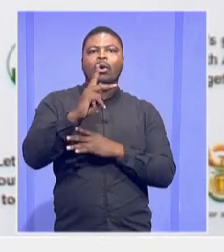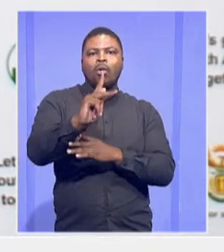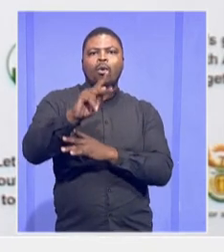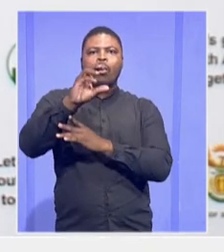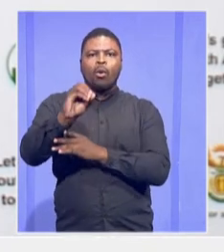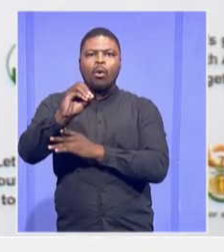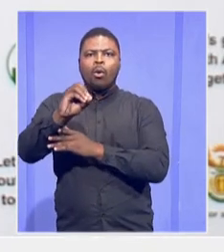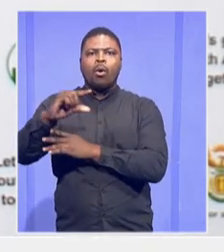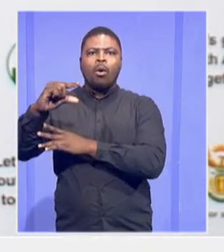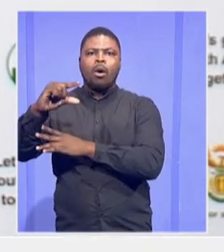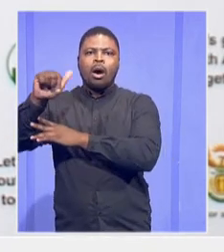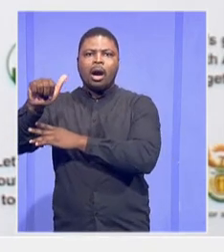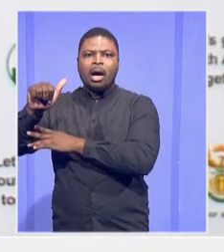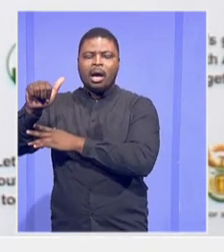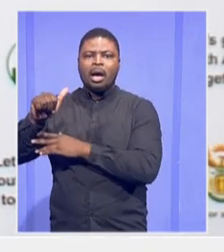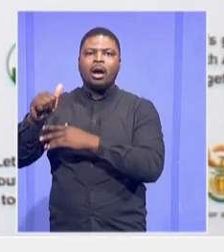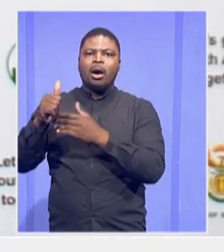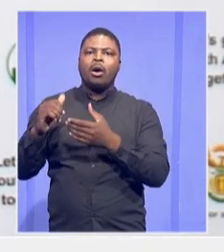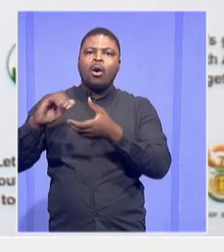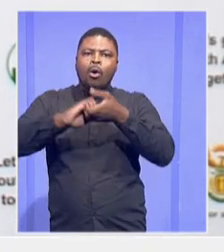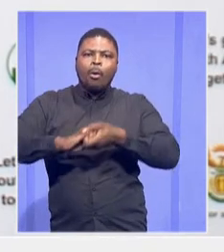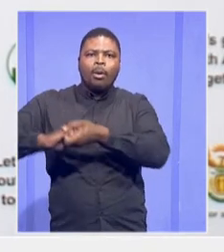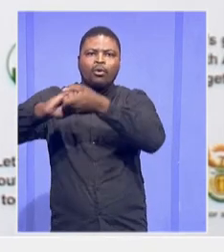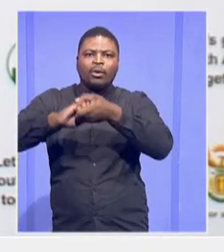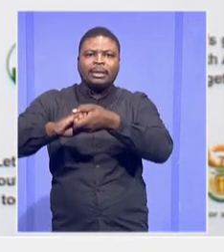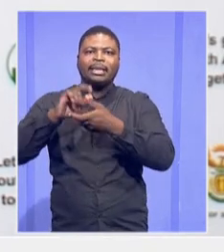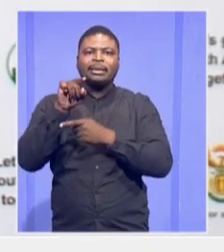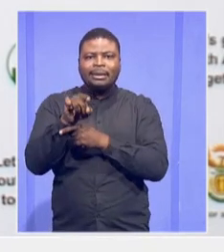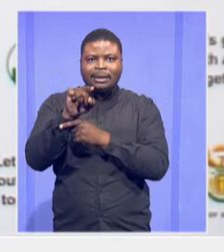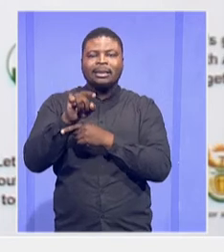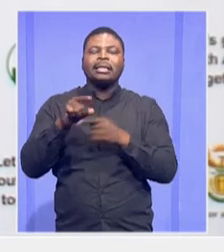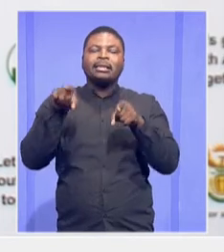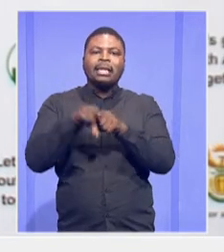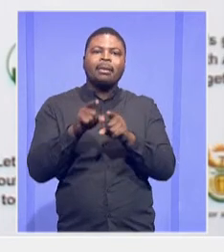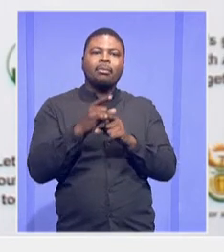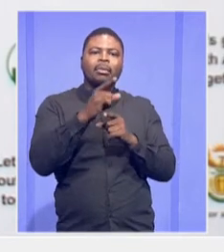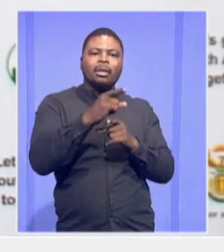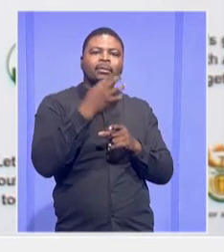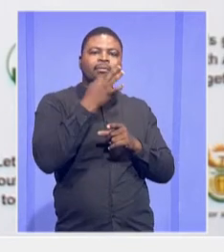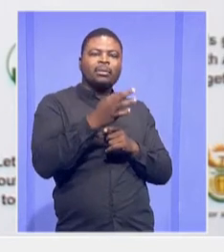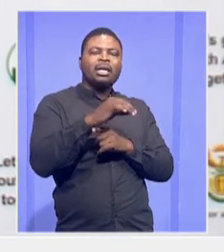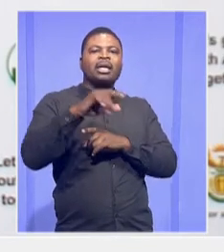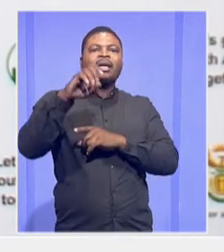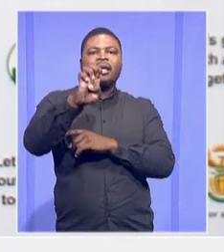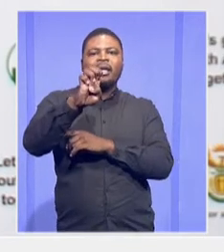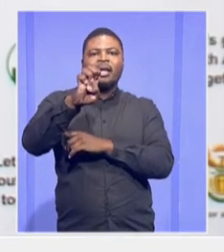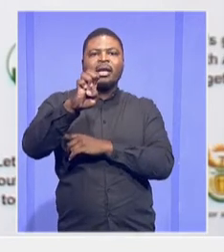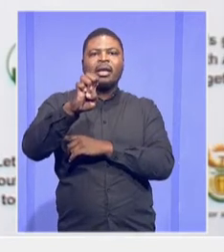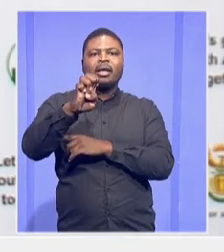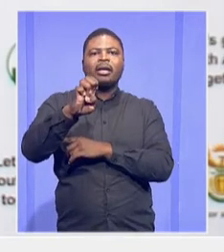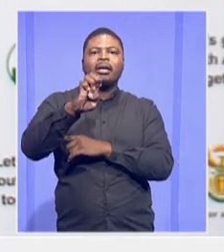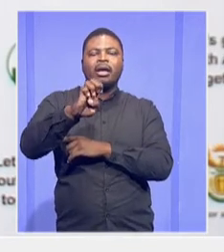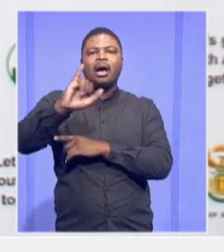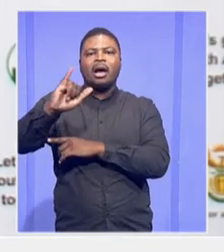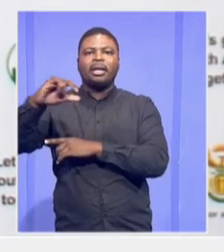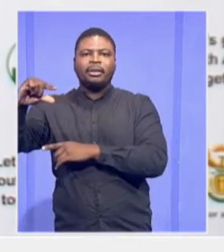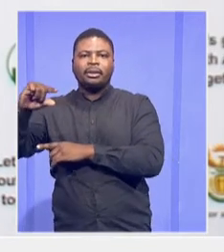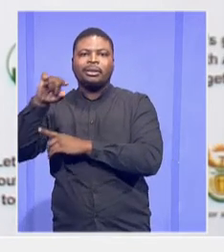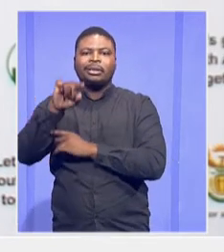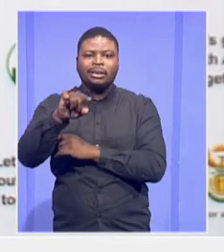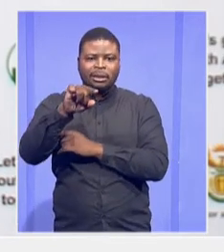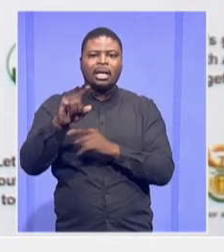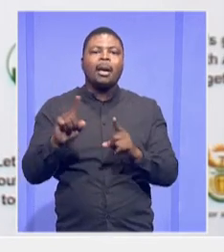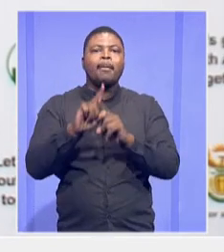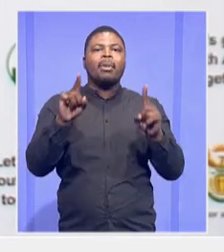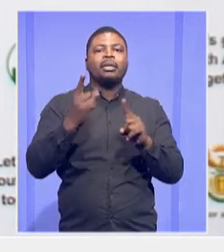the donors. And we're also indicating a CD and EIG. But on the extreme right, which is in blue,